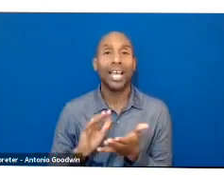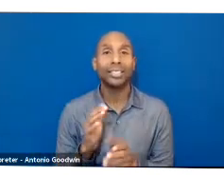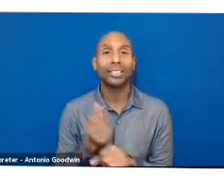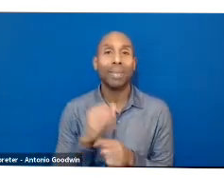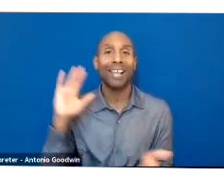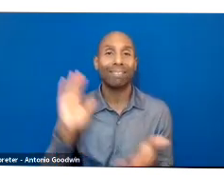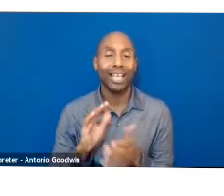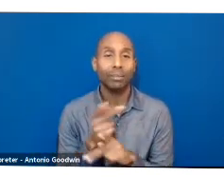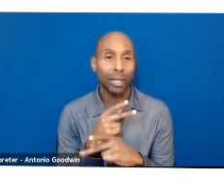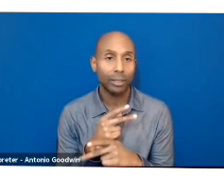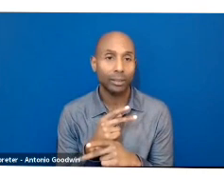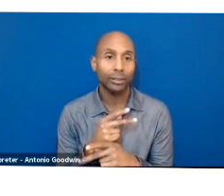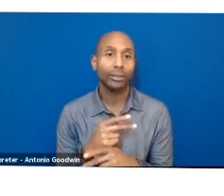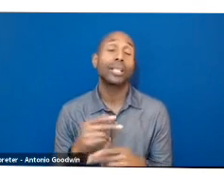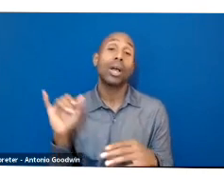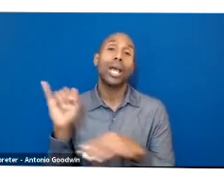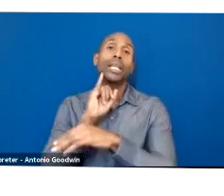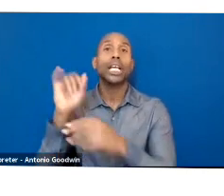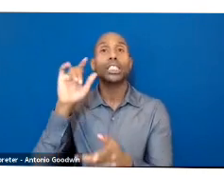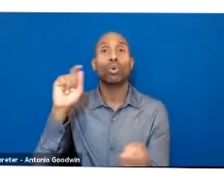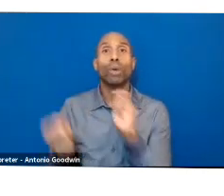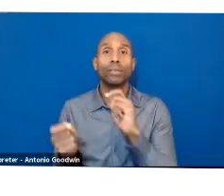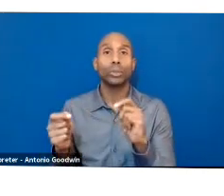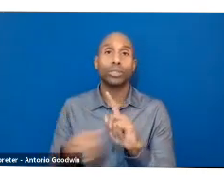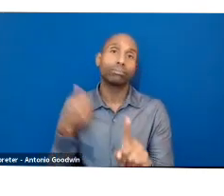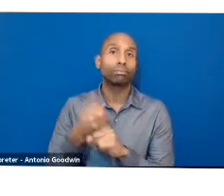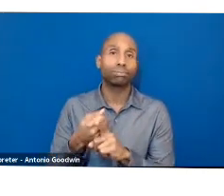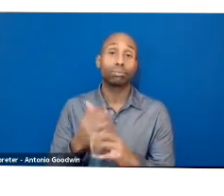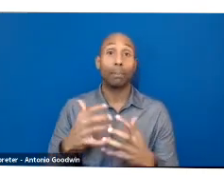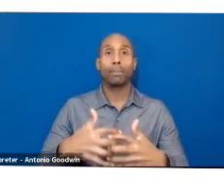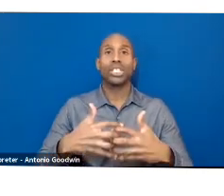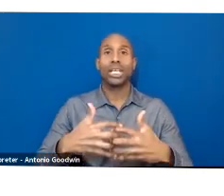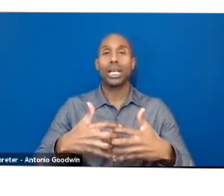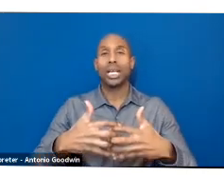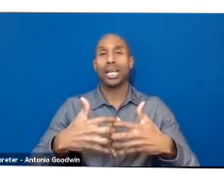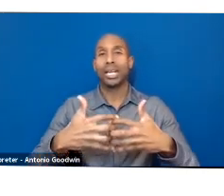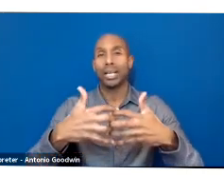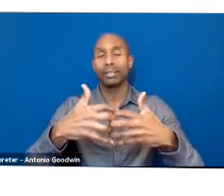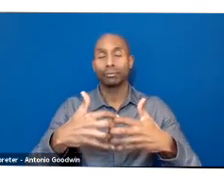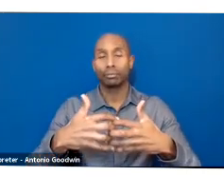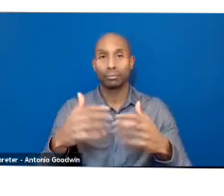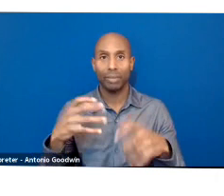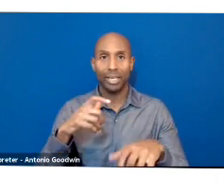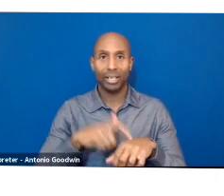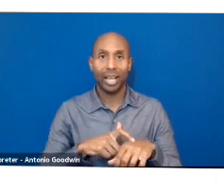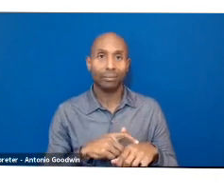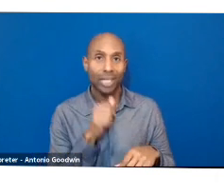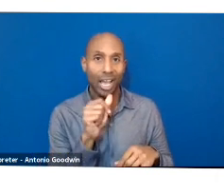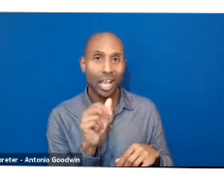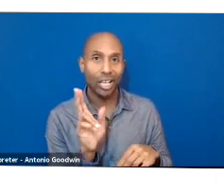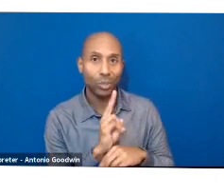a lot of products are machine made. They are no longer handmade and just because it's machine made doesn't mean it's automatically